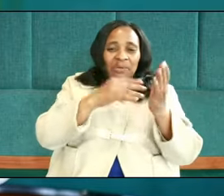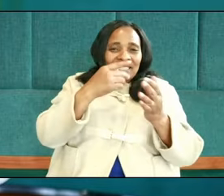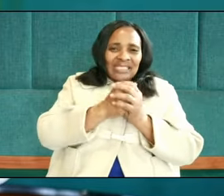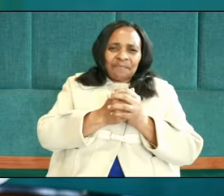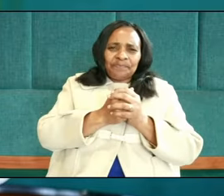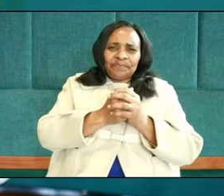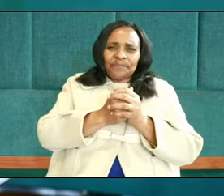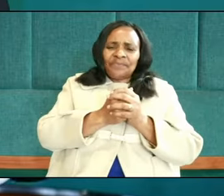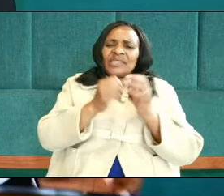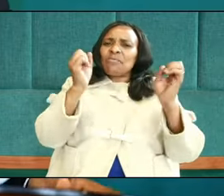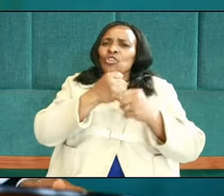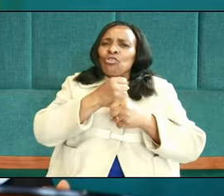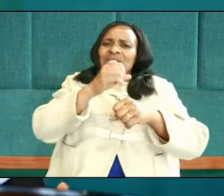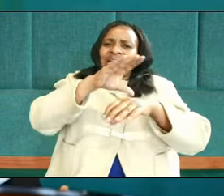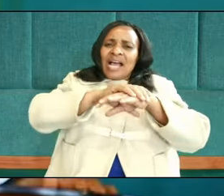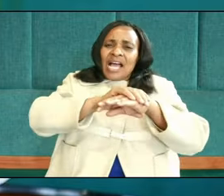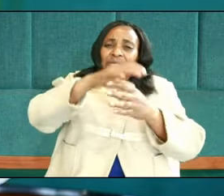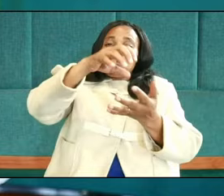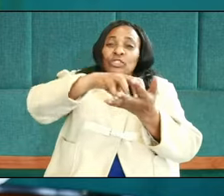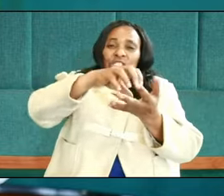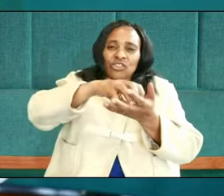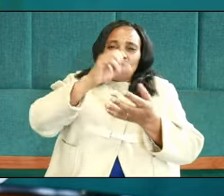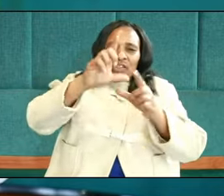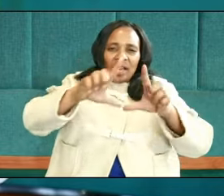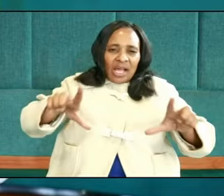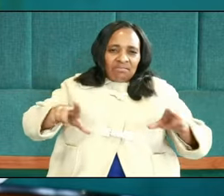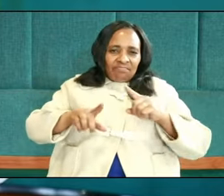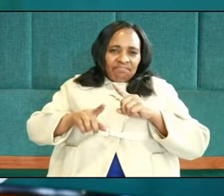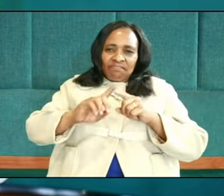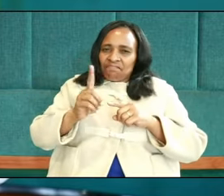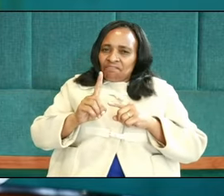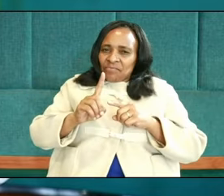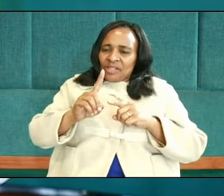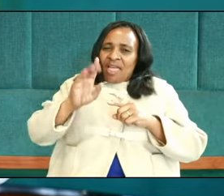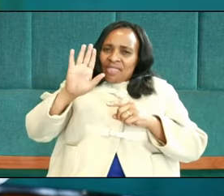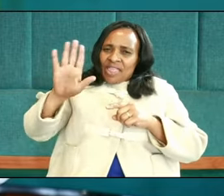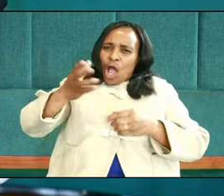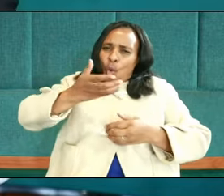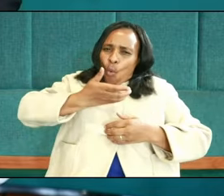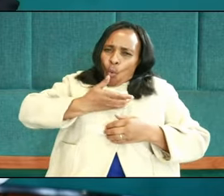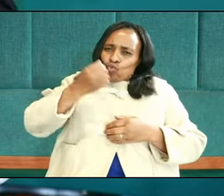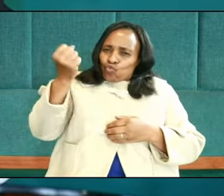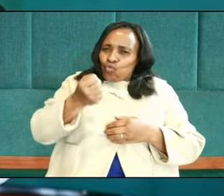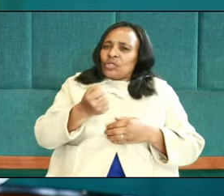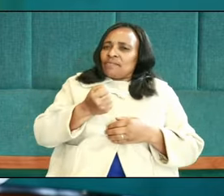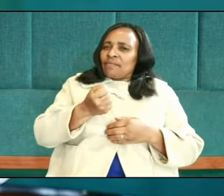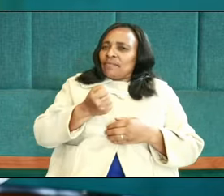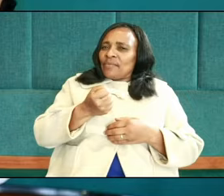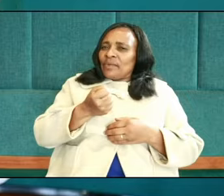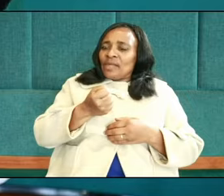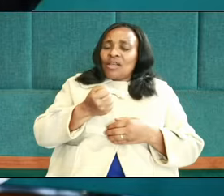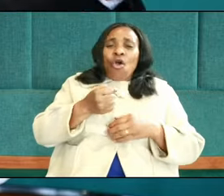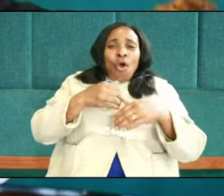did not gain possession of the land by their own sword, nor